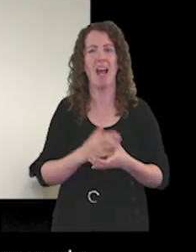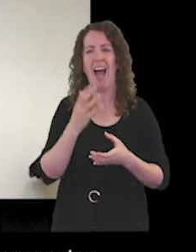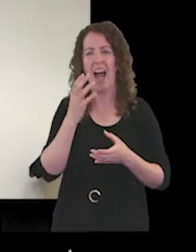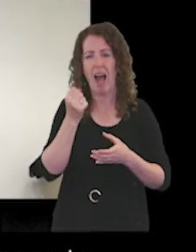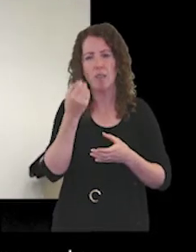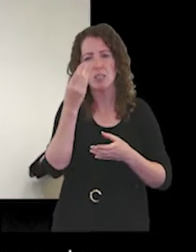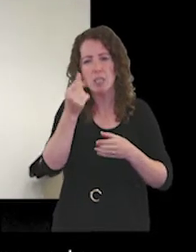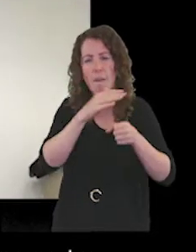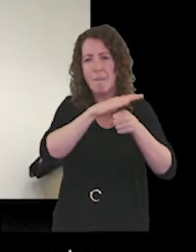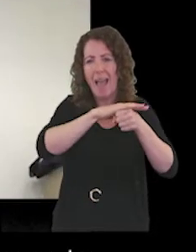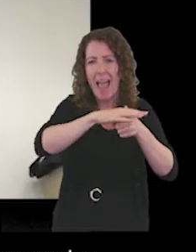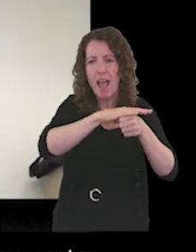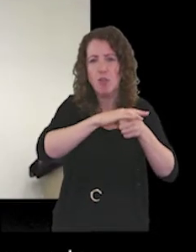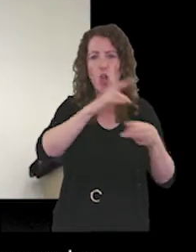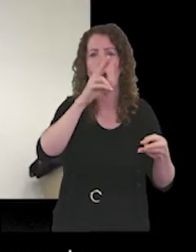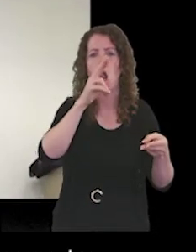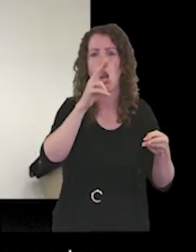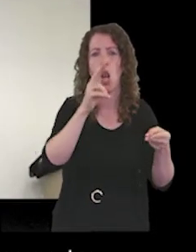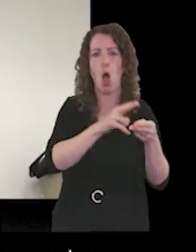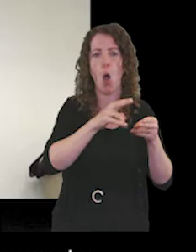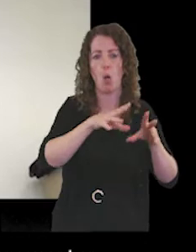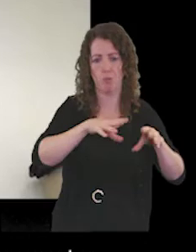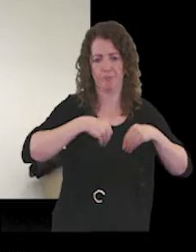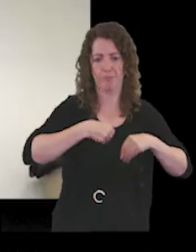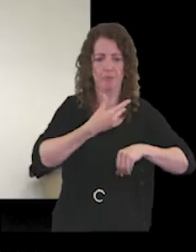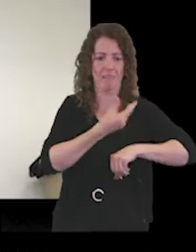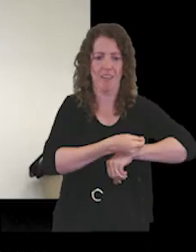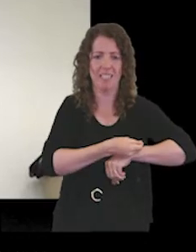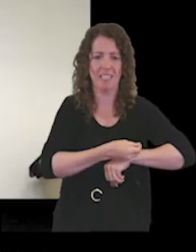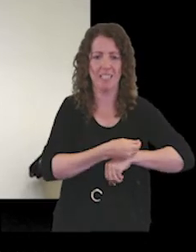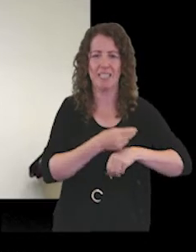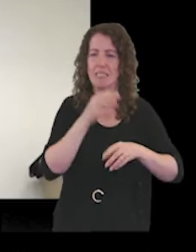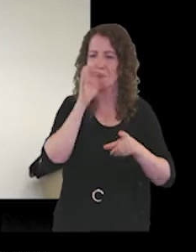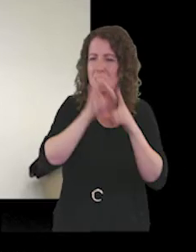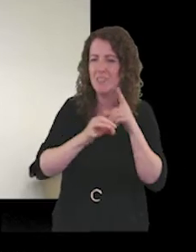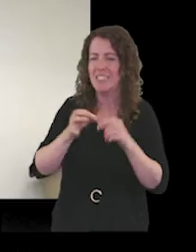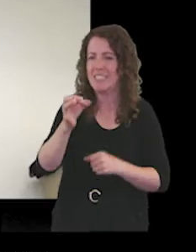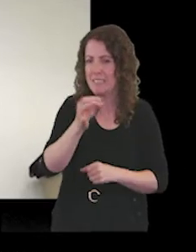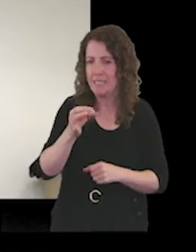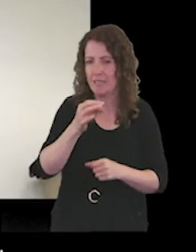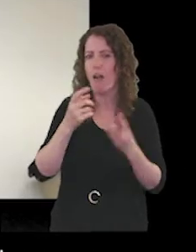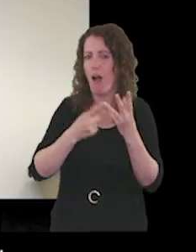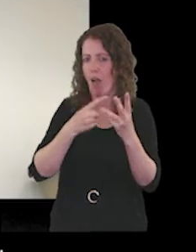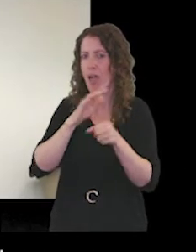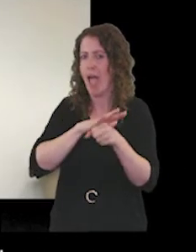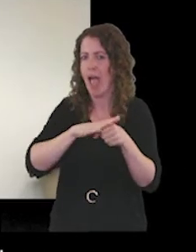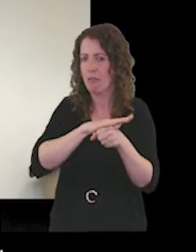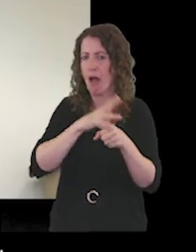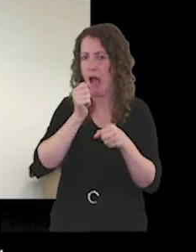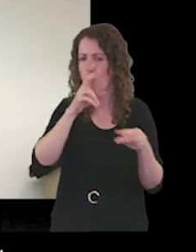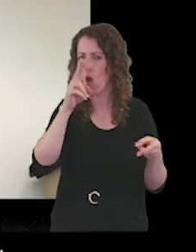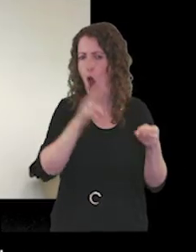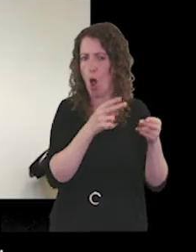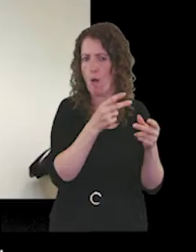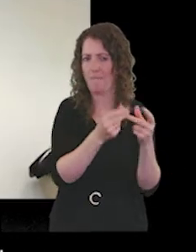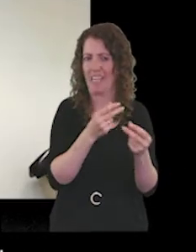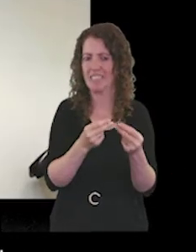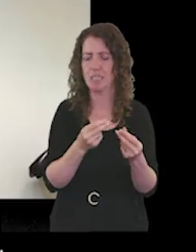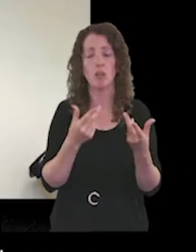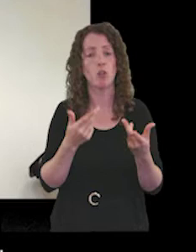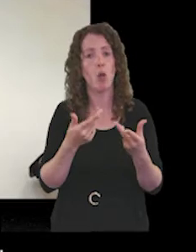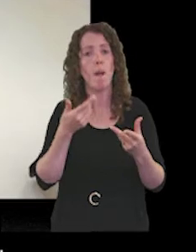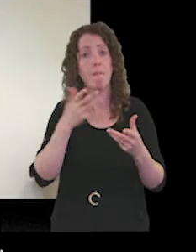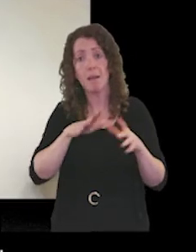lower vaccine take-up particularly in the city and also in some other areas of nottinghamshire and we've adapted some innovative